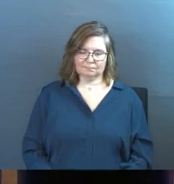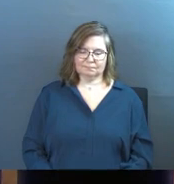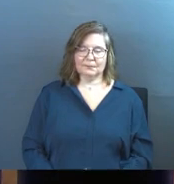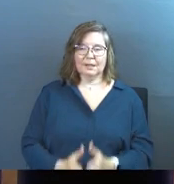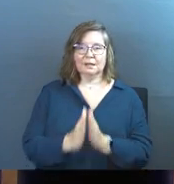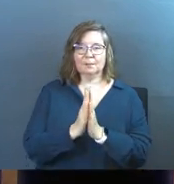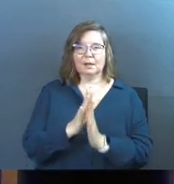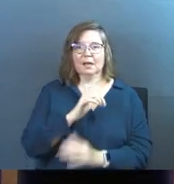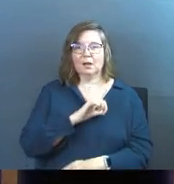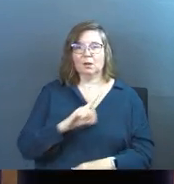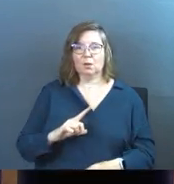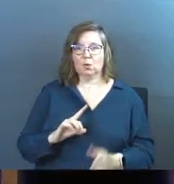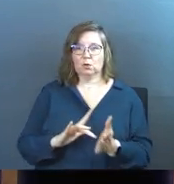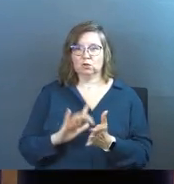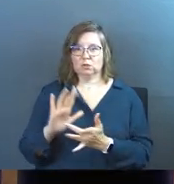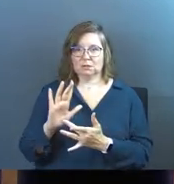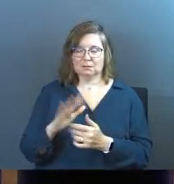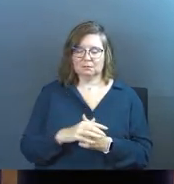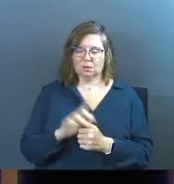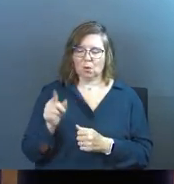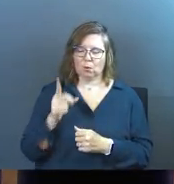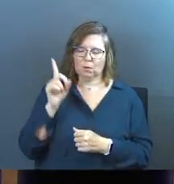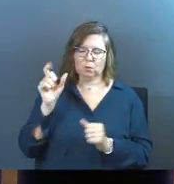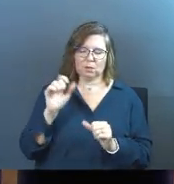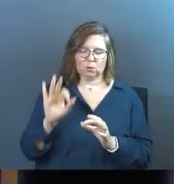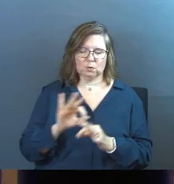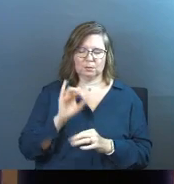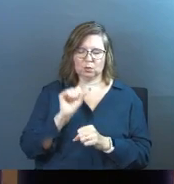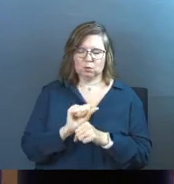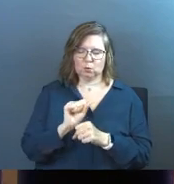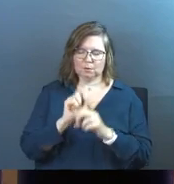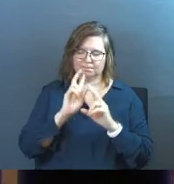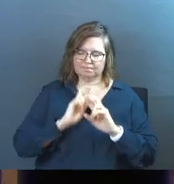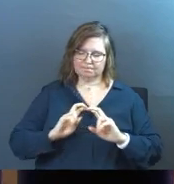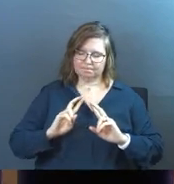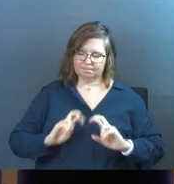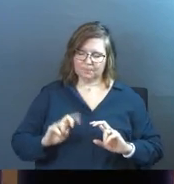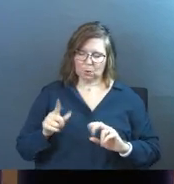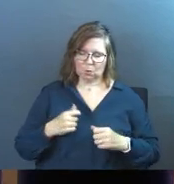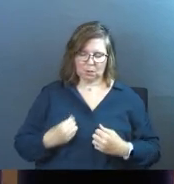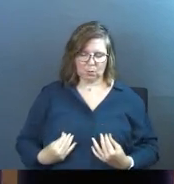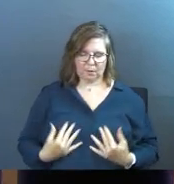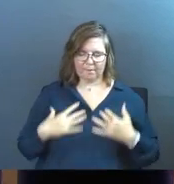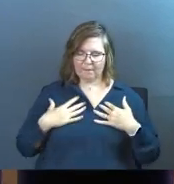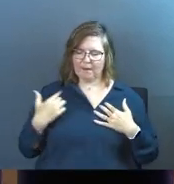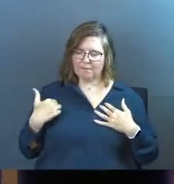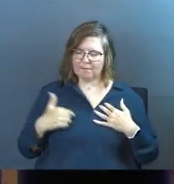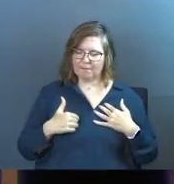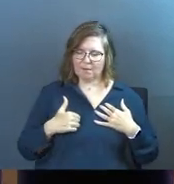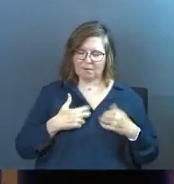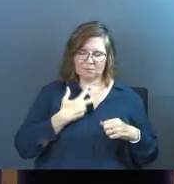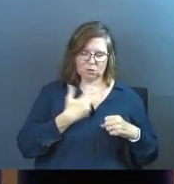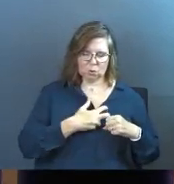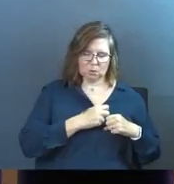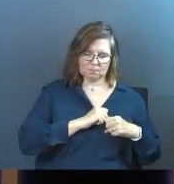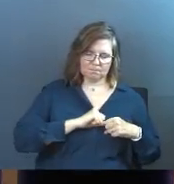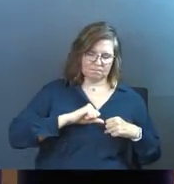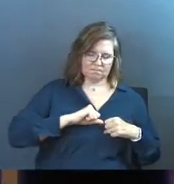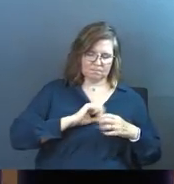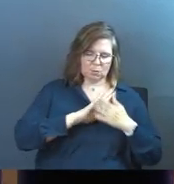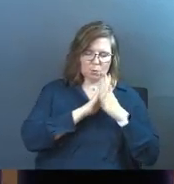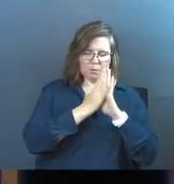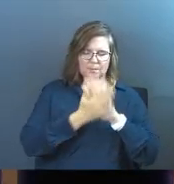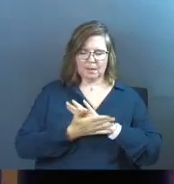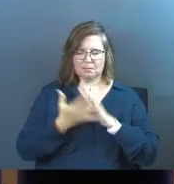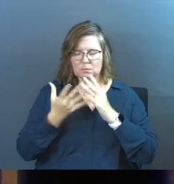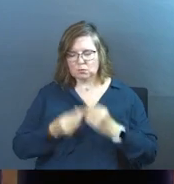Let's pray. Lord Jesus, only you can do a spiritual work in anybody. Only you can revive us. Only you can take a heart of stone and replace it with